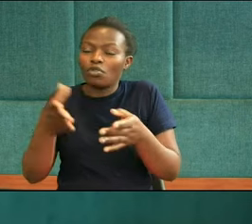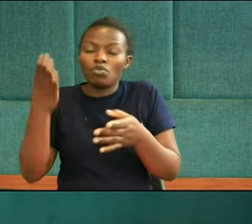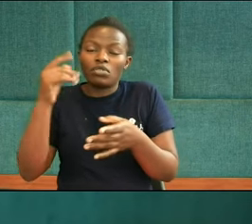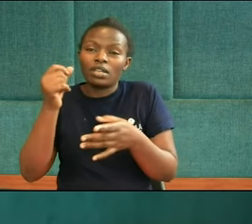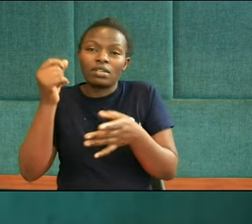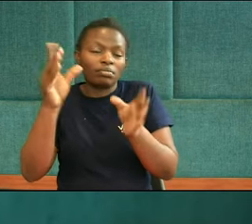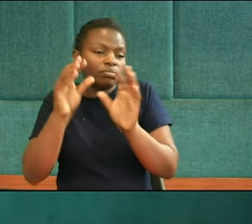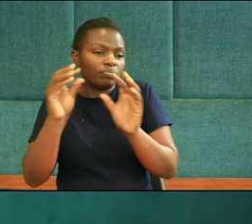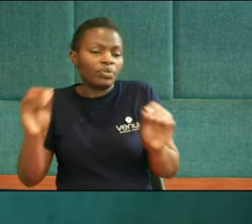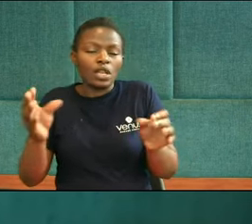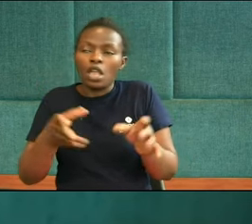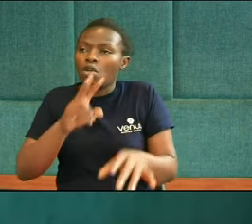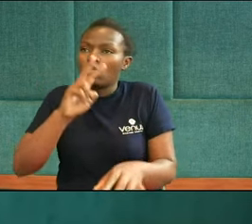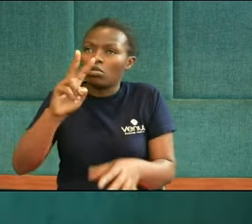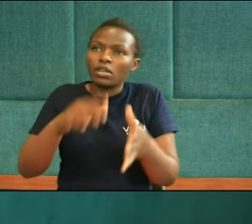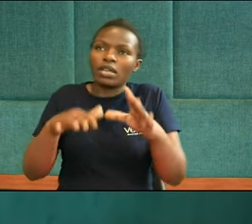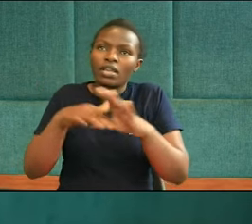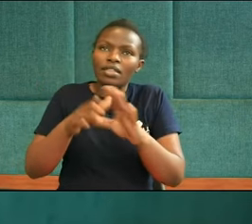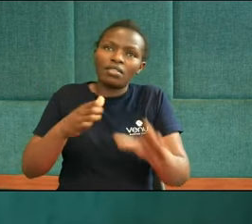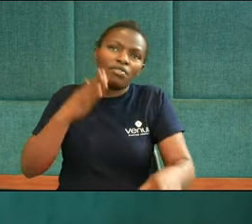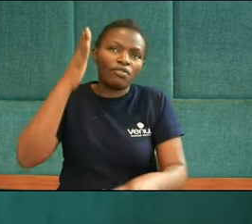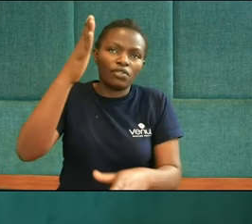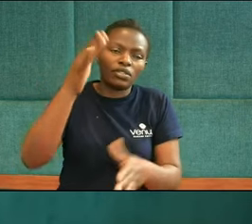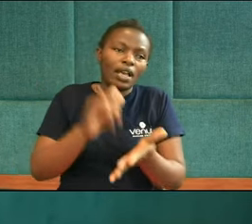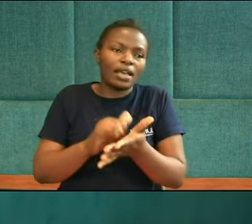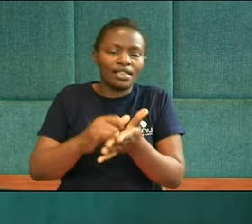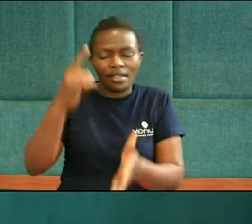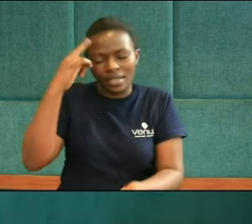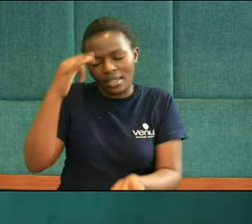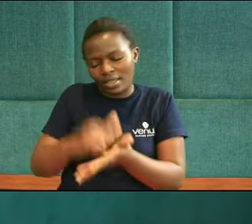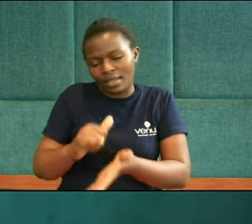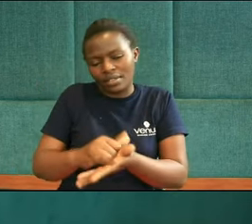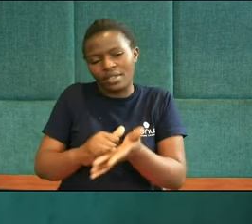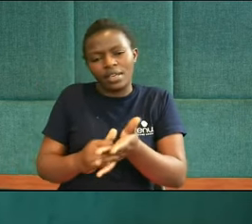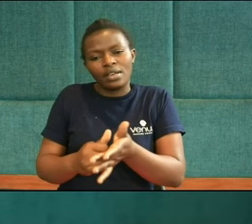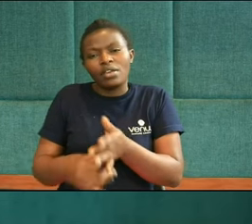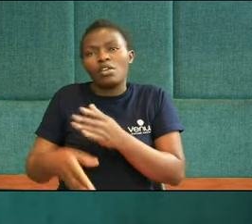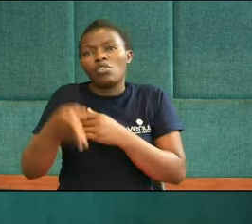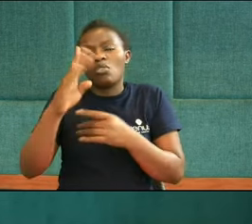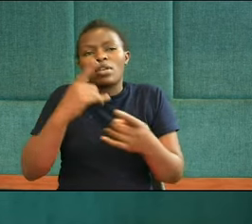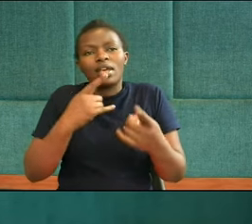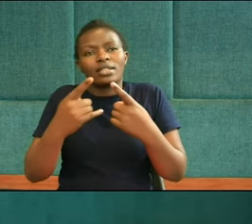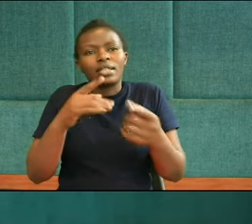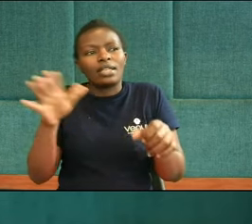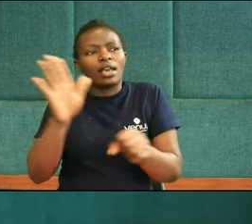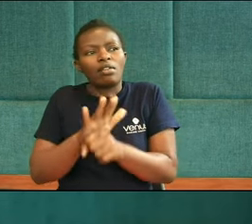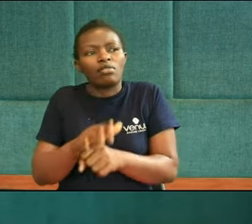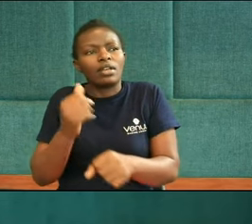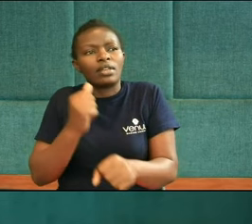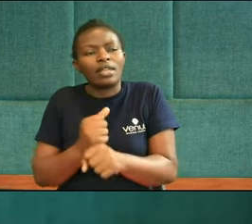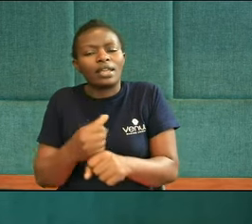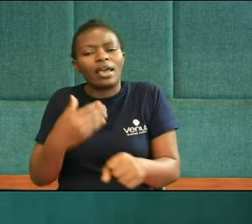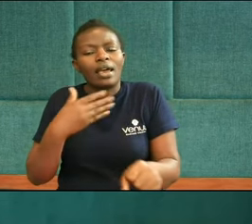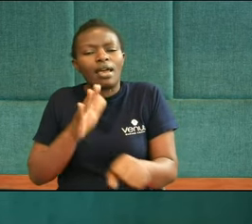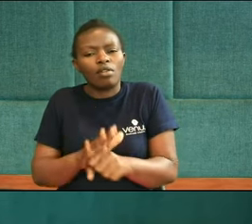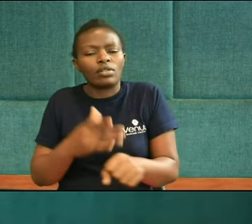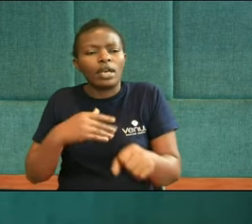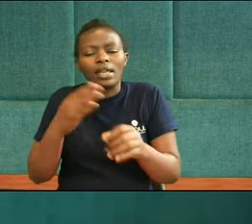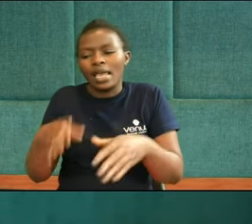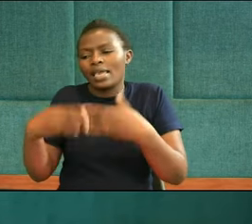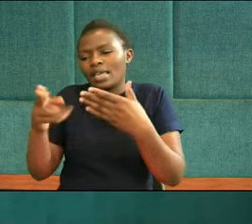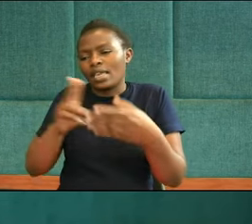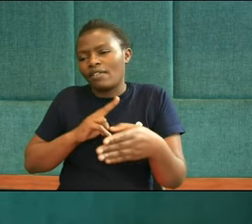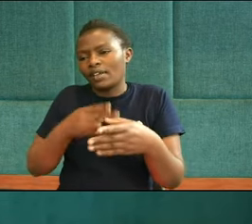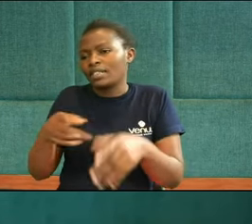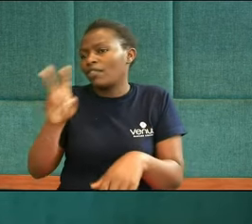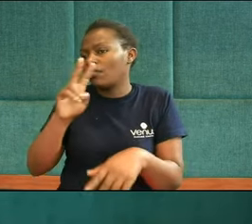looking Into the future And just thinking That you know God has said so much He has done so much And now he even Gives us